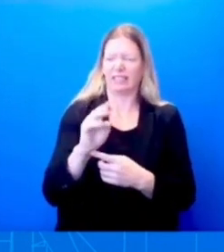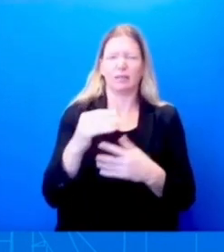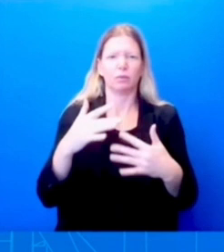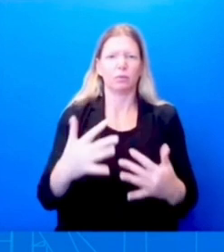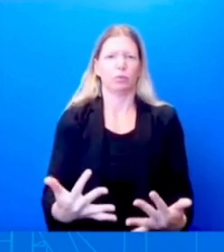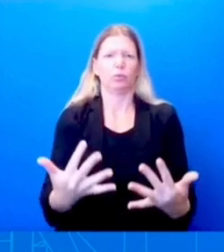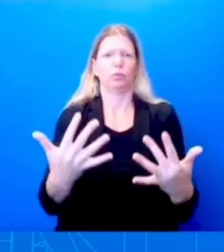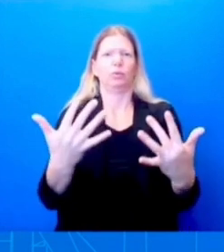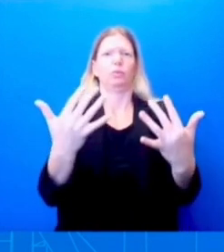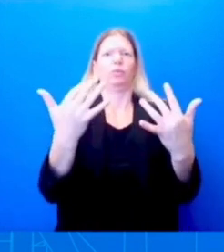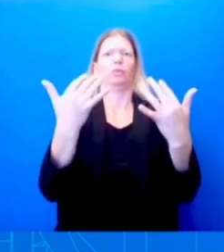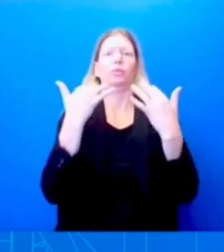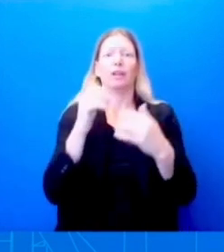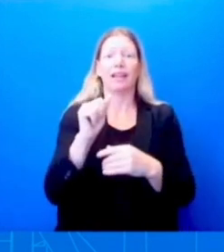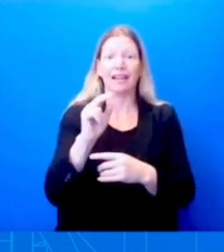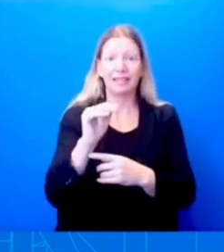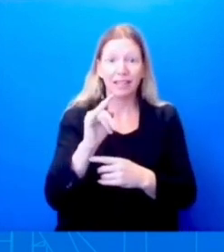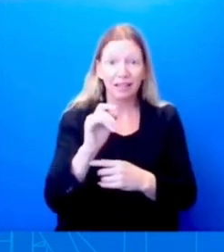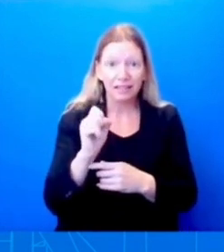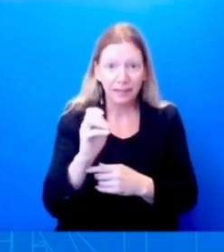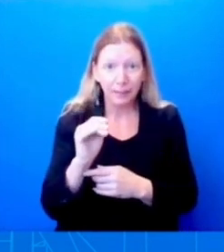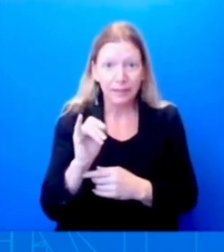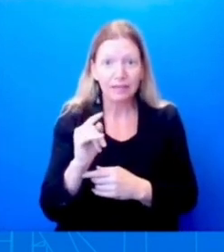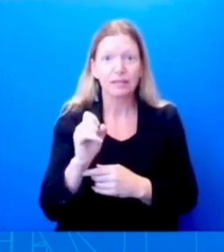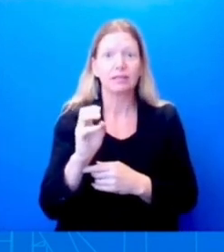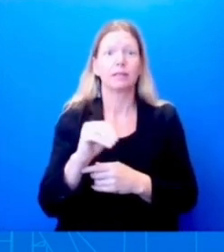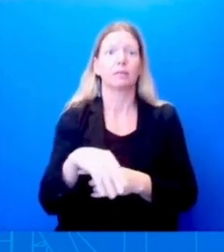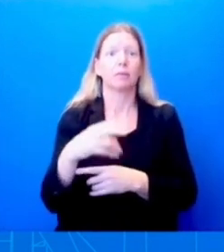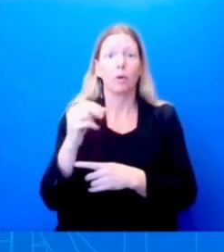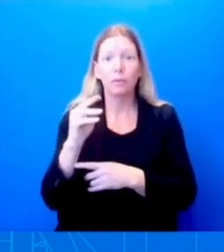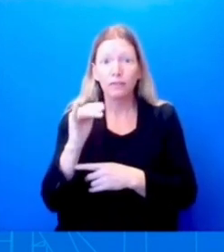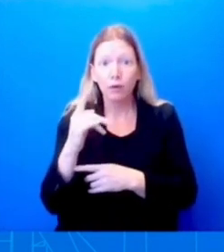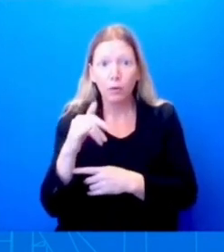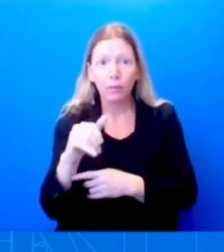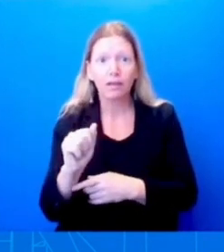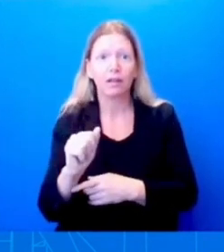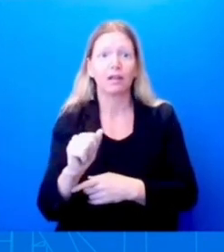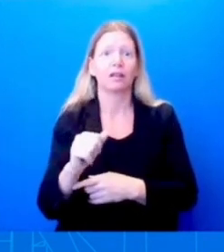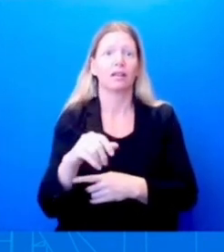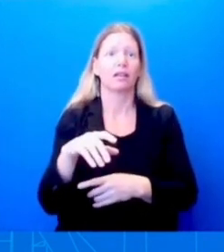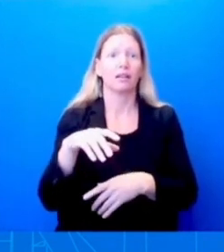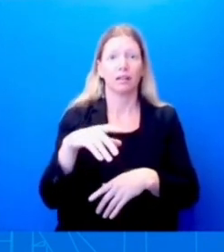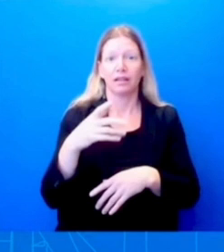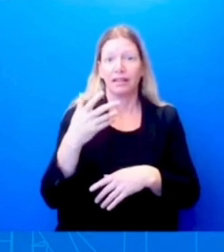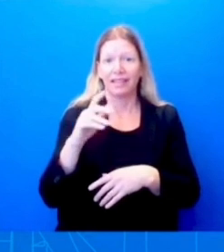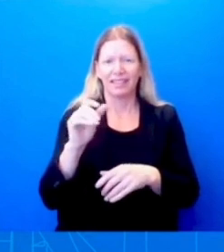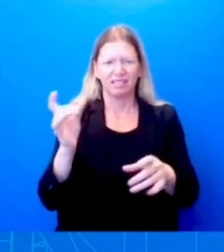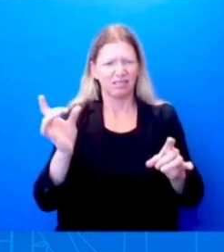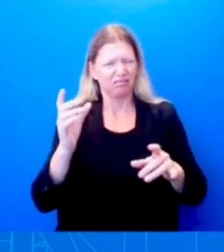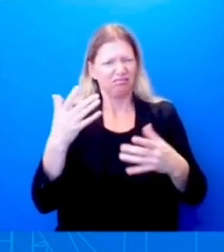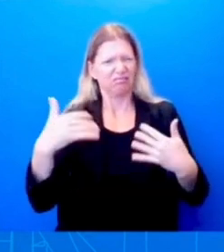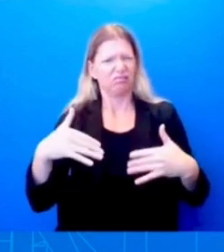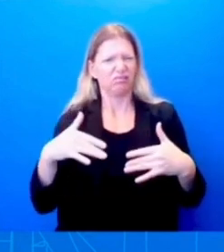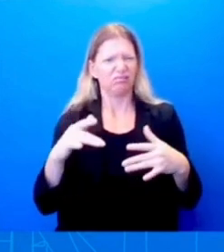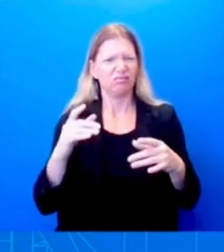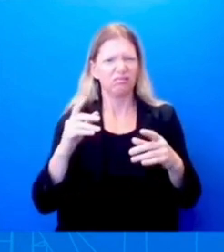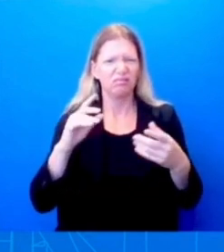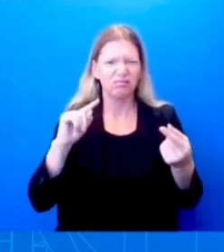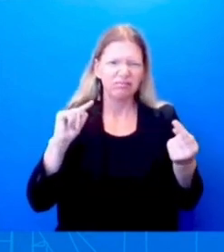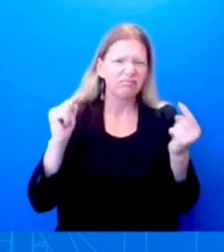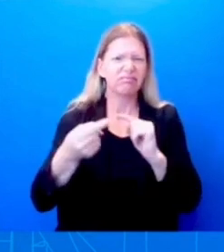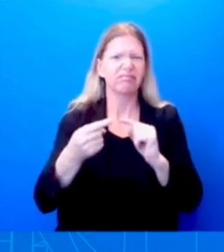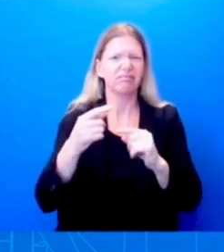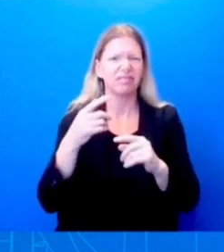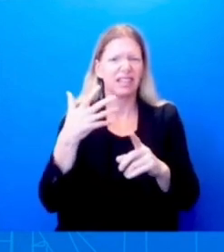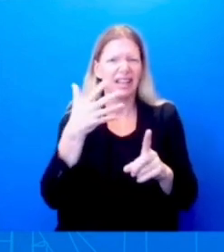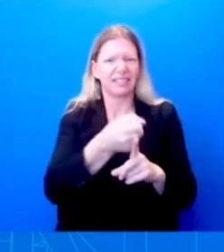violent attacks against our LGBT, our brothers and sisters, and even significant crimes against our A and HPI